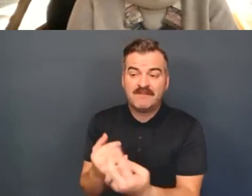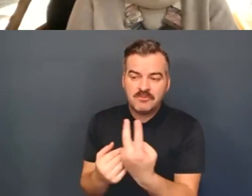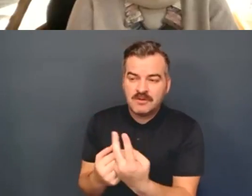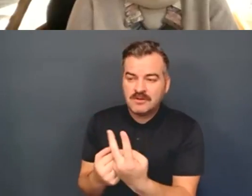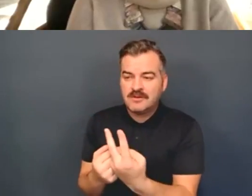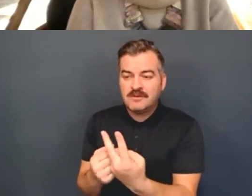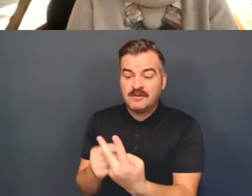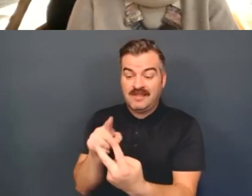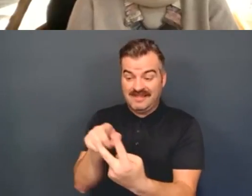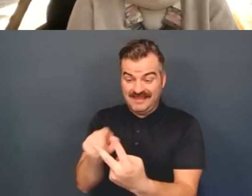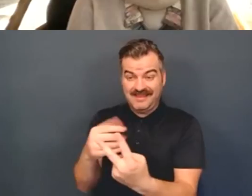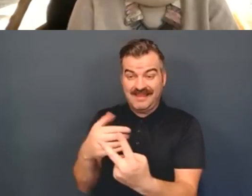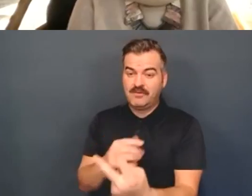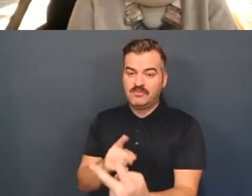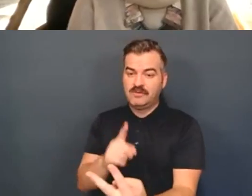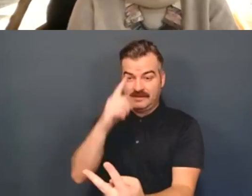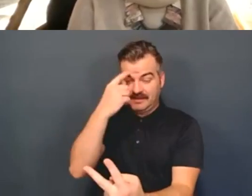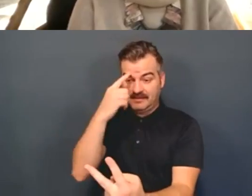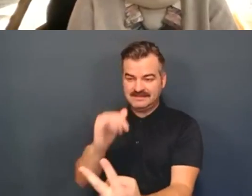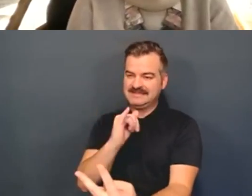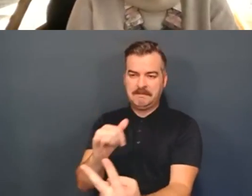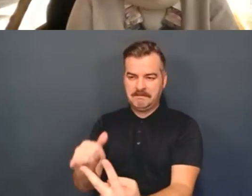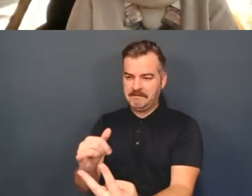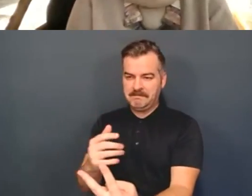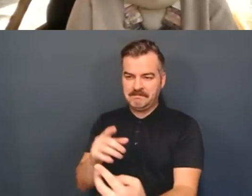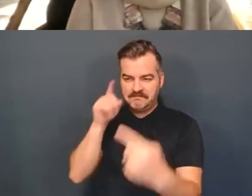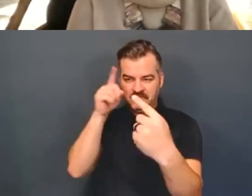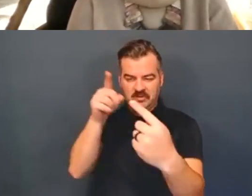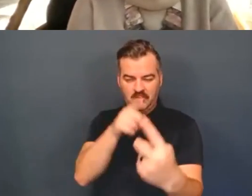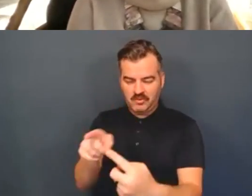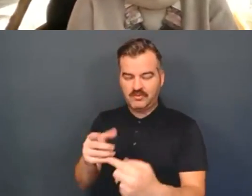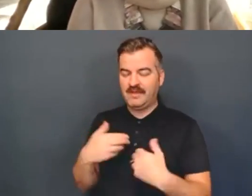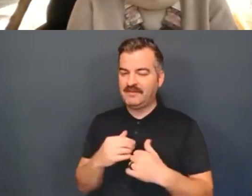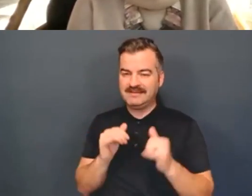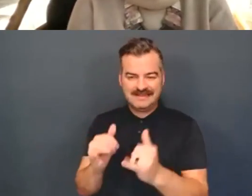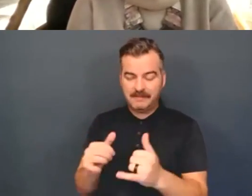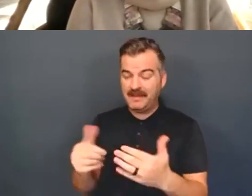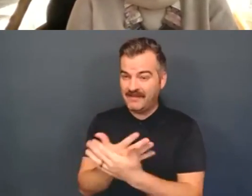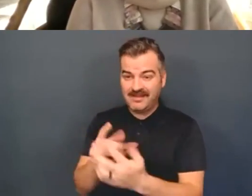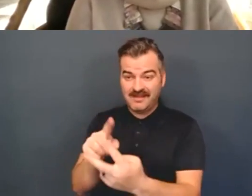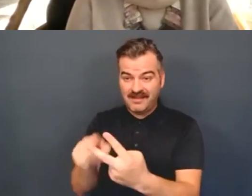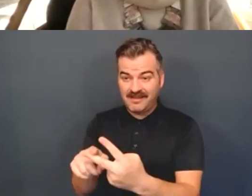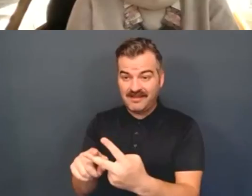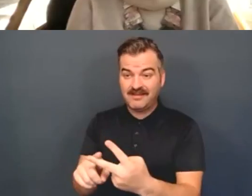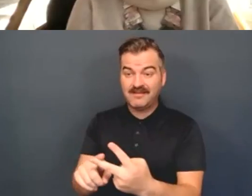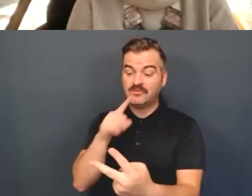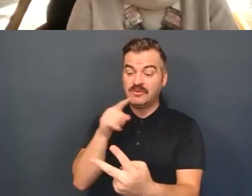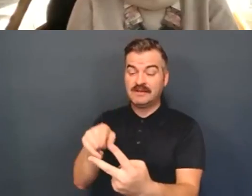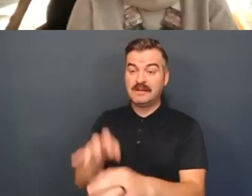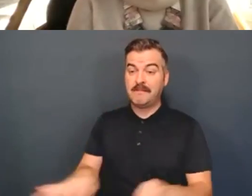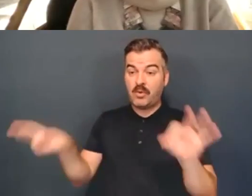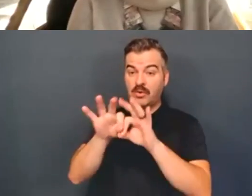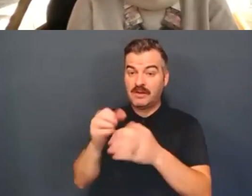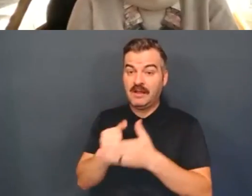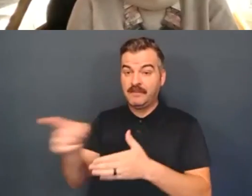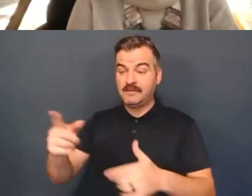moral, equal, professional status, personal status that is essential to the life